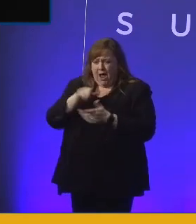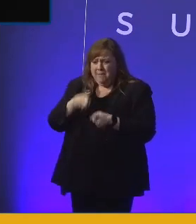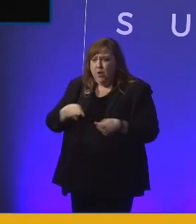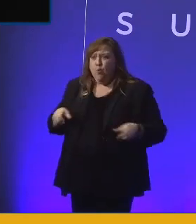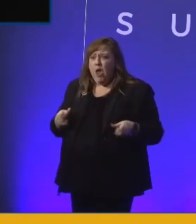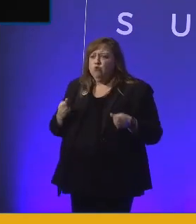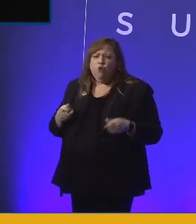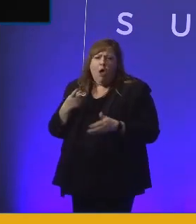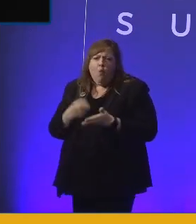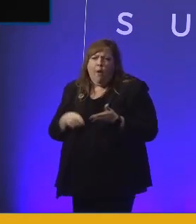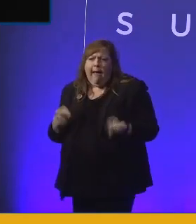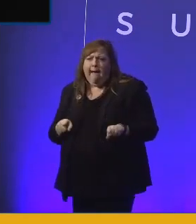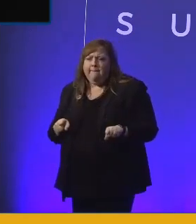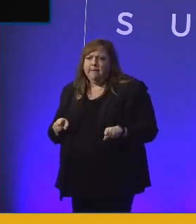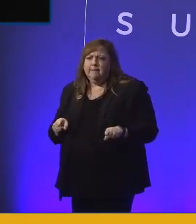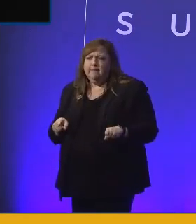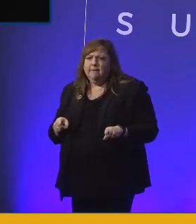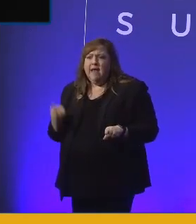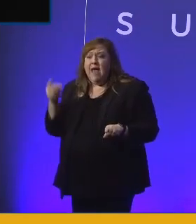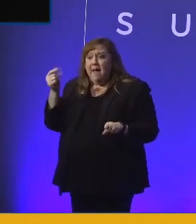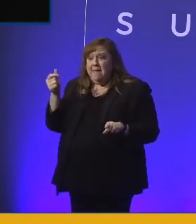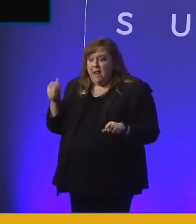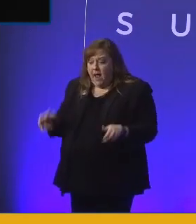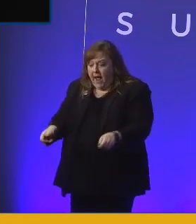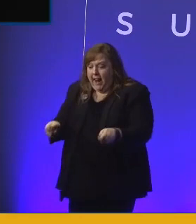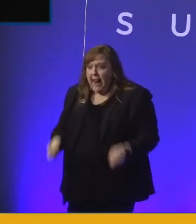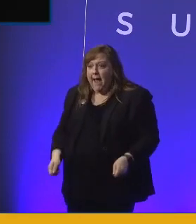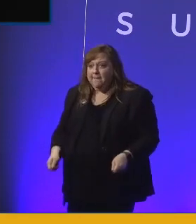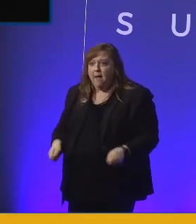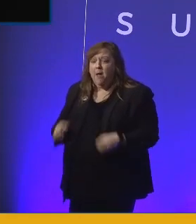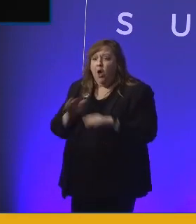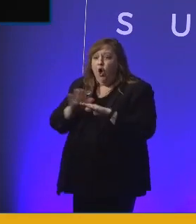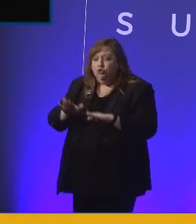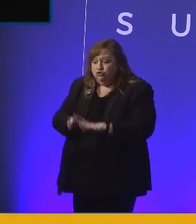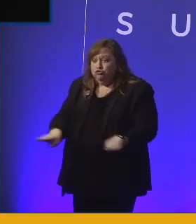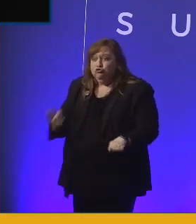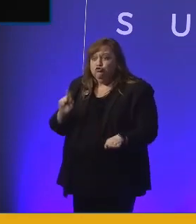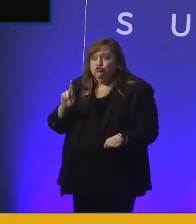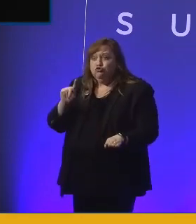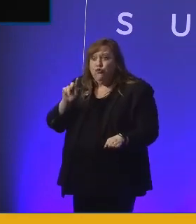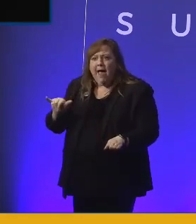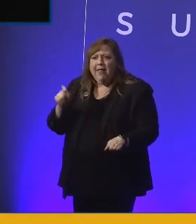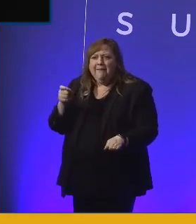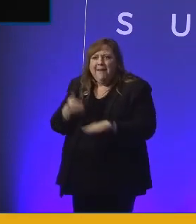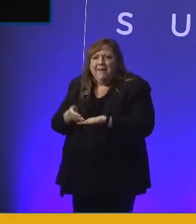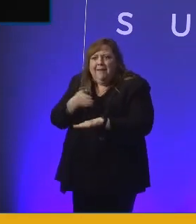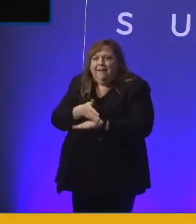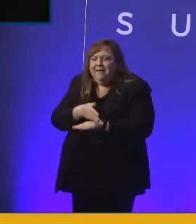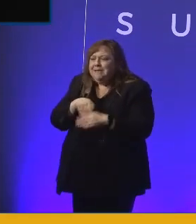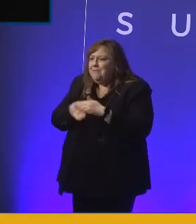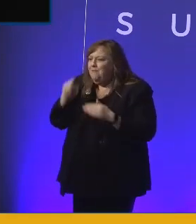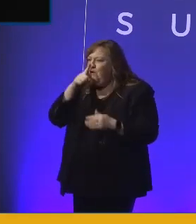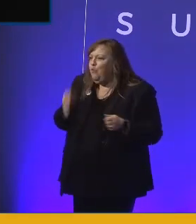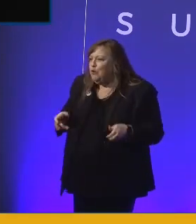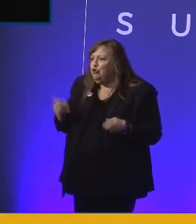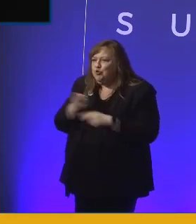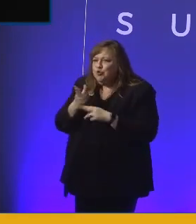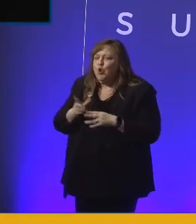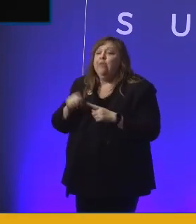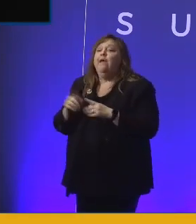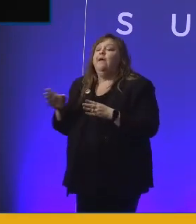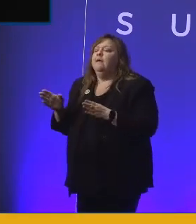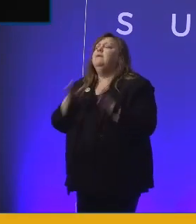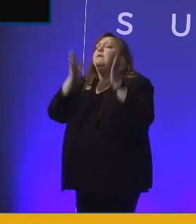wheelchairs. Immediately, you know, you could put your laptop on your wheelchair tray. The world became a little bit more accessible. We then moved to